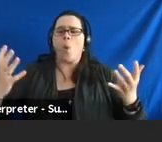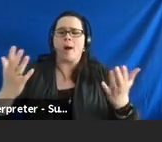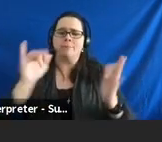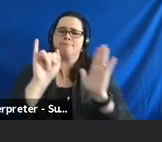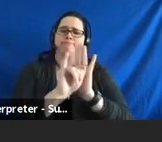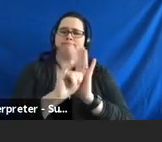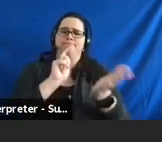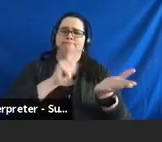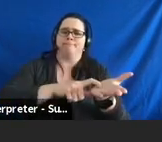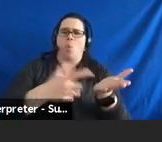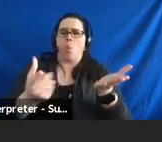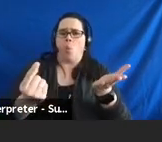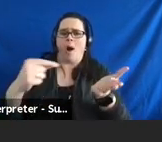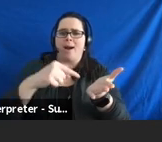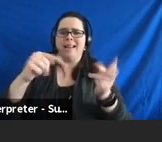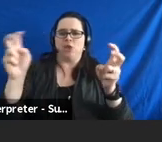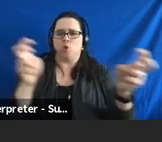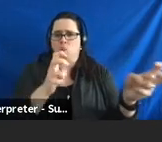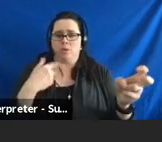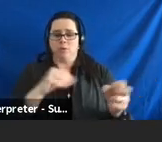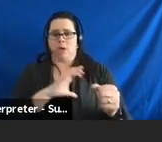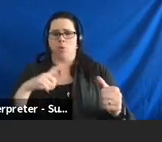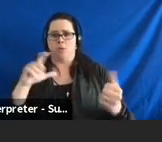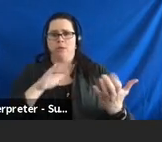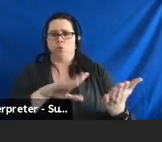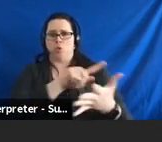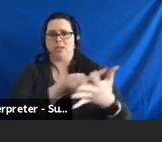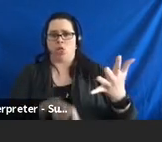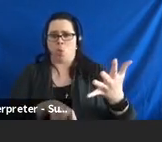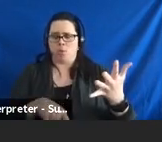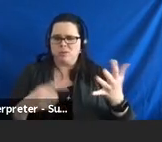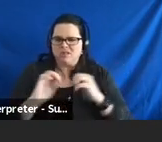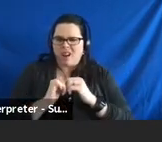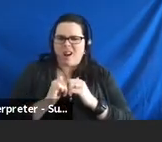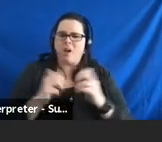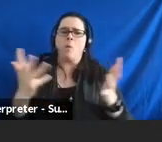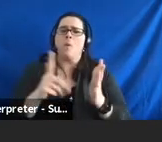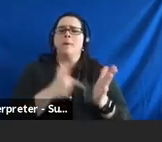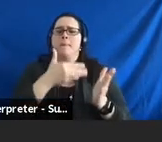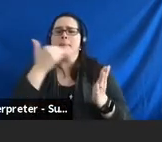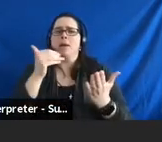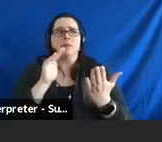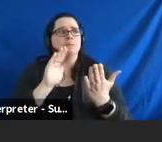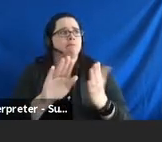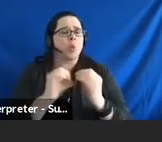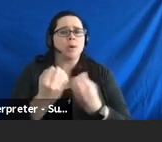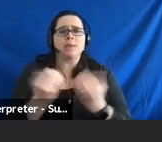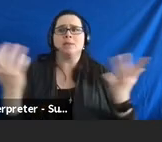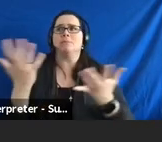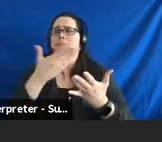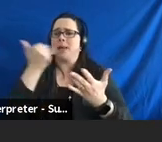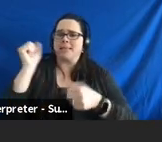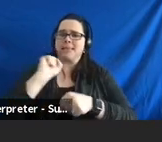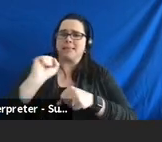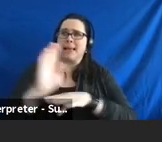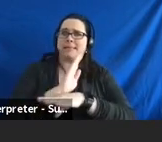the emerging issues that the council should address? And how do we do that? And who, what's the best organization or entity that's out there that's willing